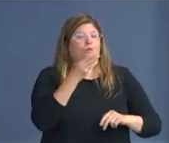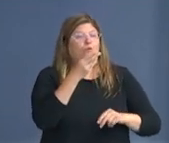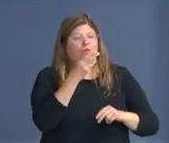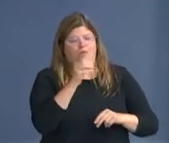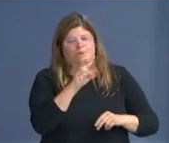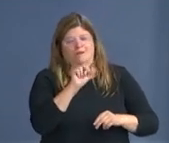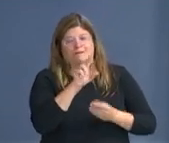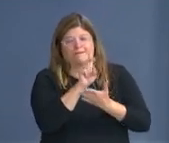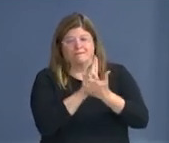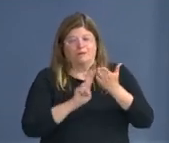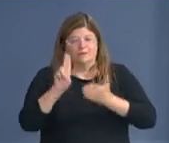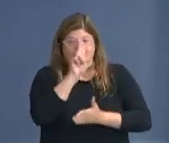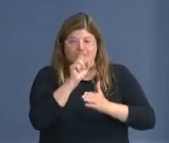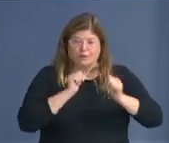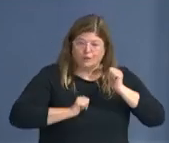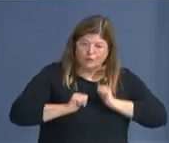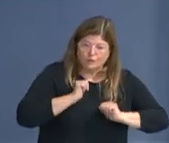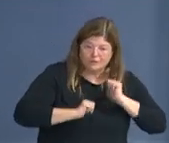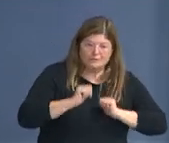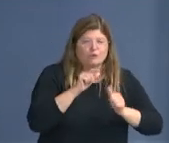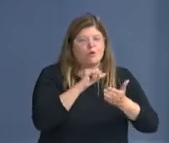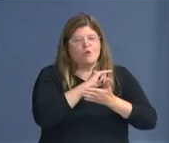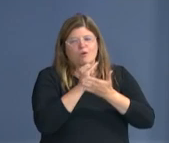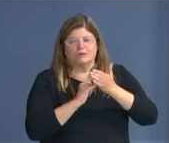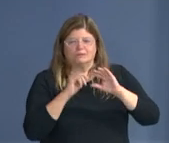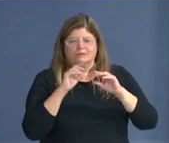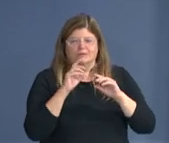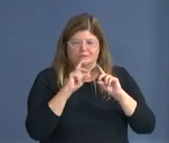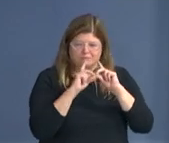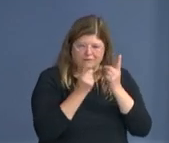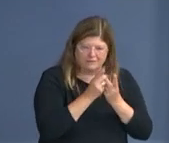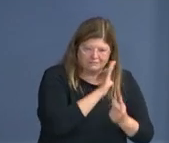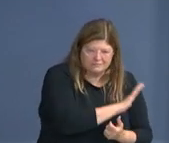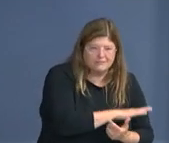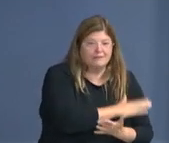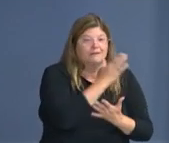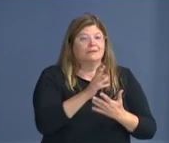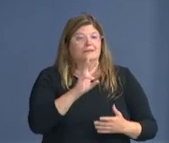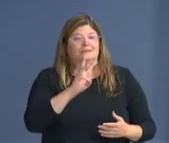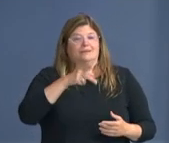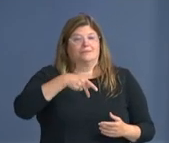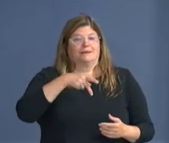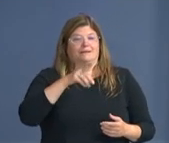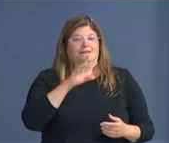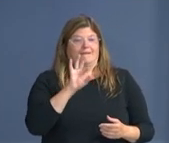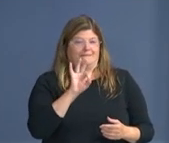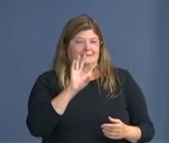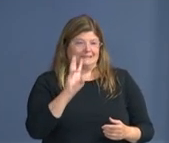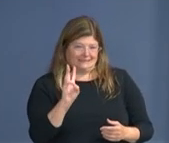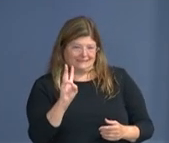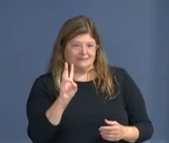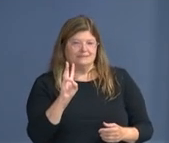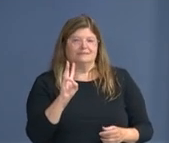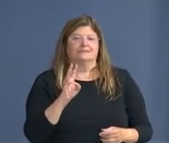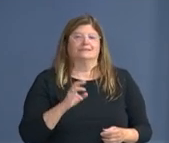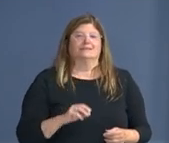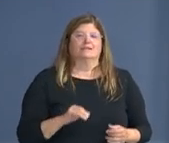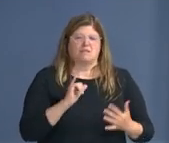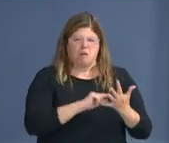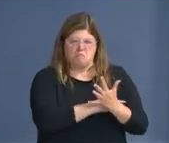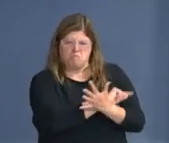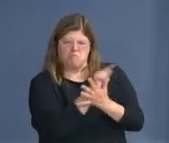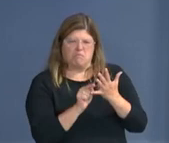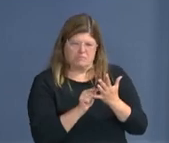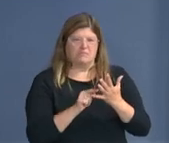Informer, WHUR, and WPFW. So we want to thank all of those sponsors, and in